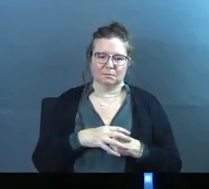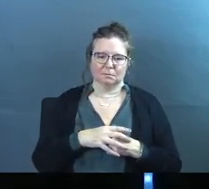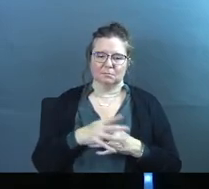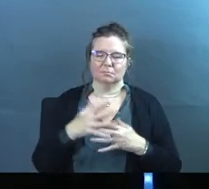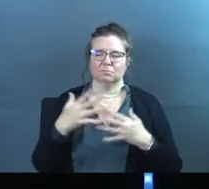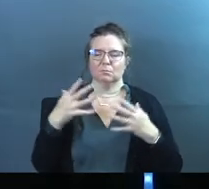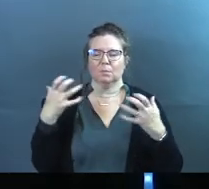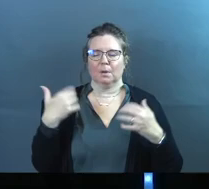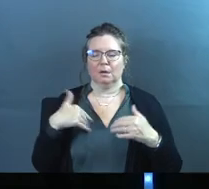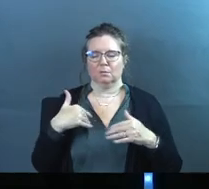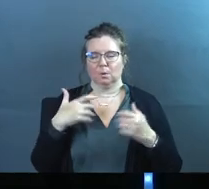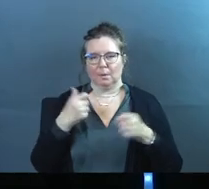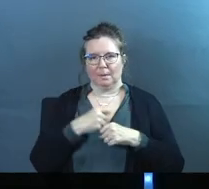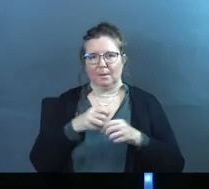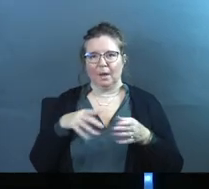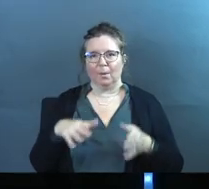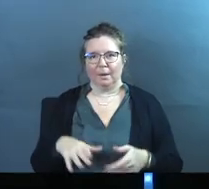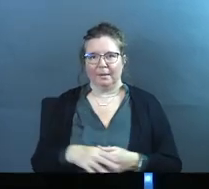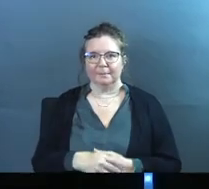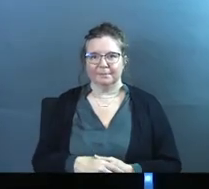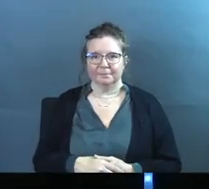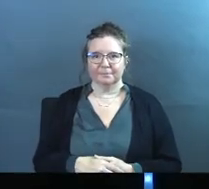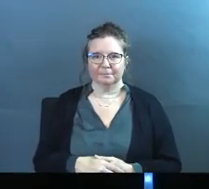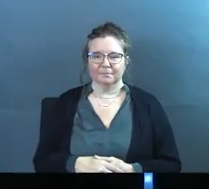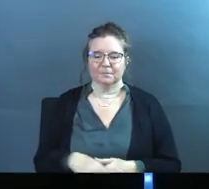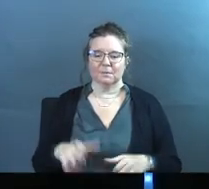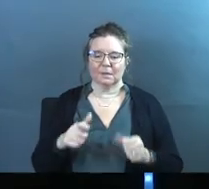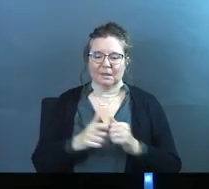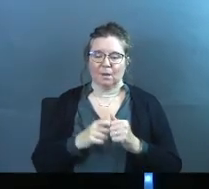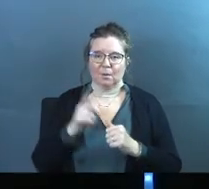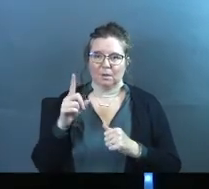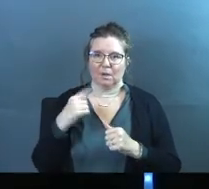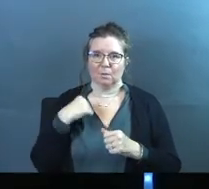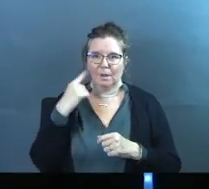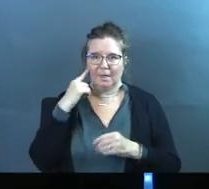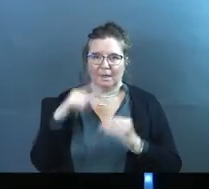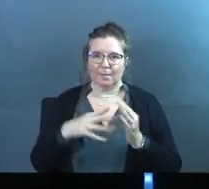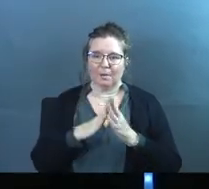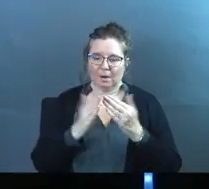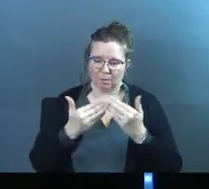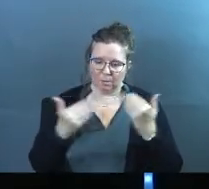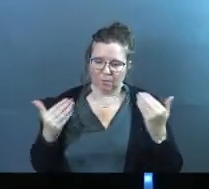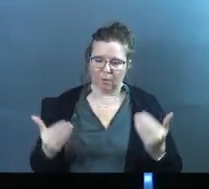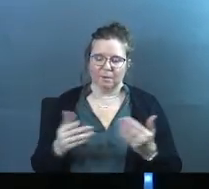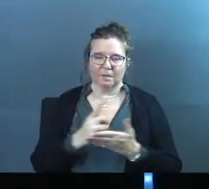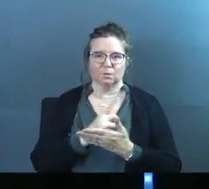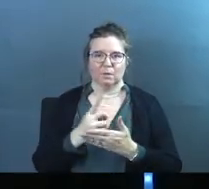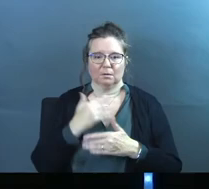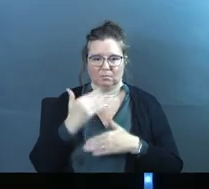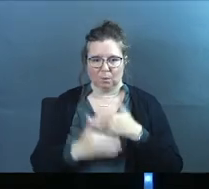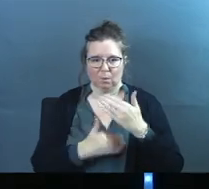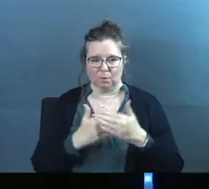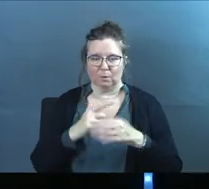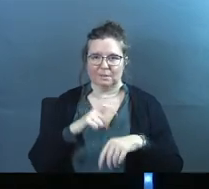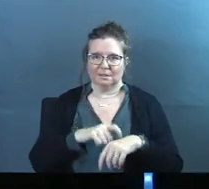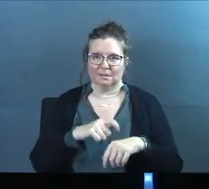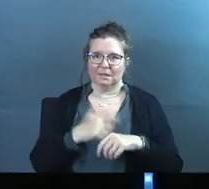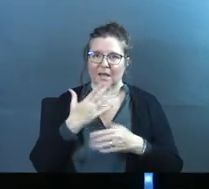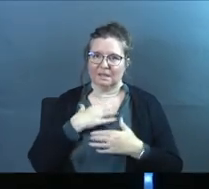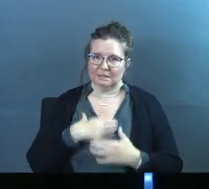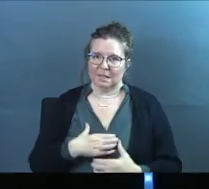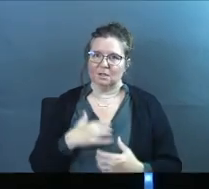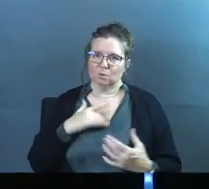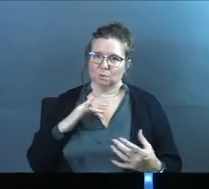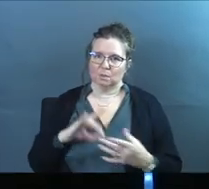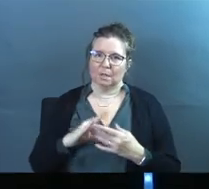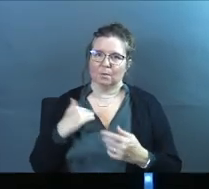badly. So he made a way. So just take that with you as we think about prayers. We move forward in this week and as we go through this series, God's desire